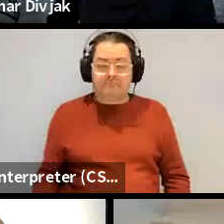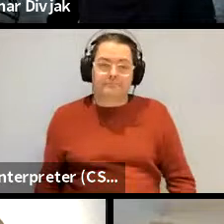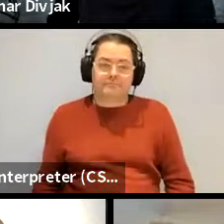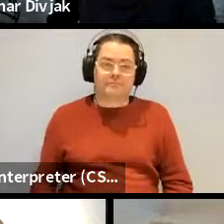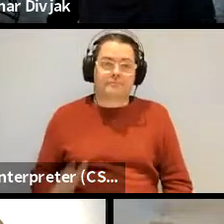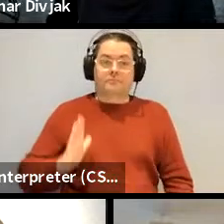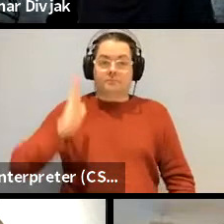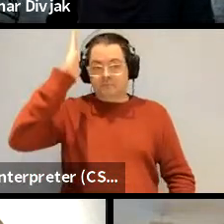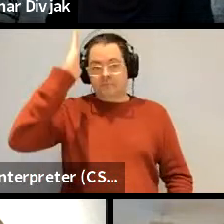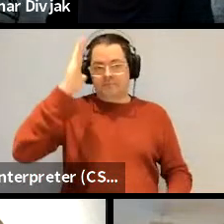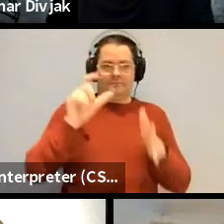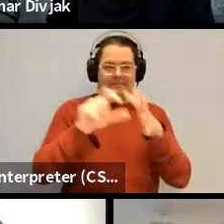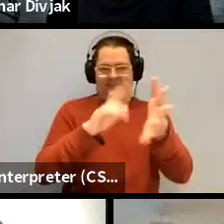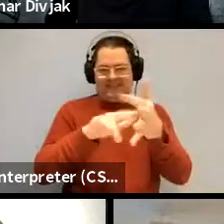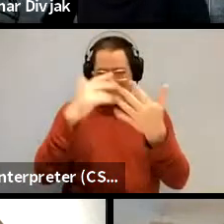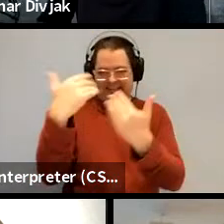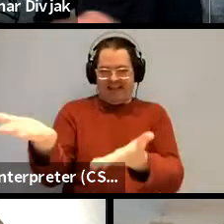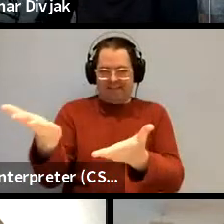oh sorry david thank you